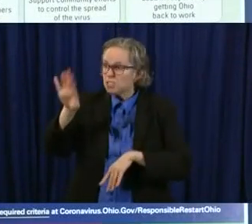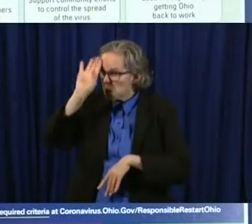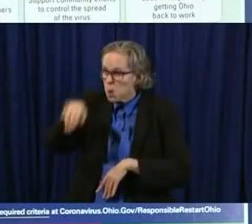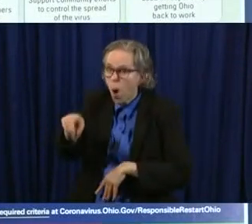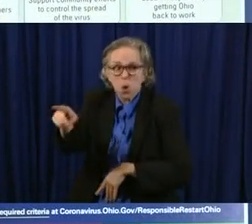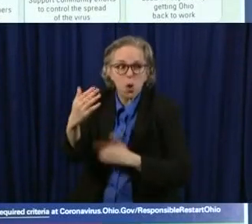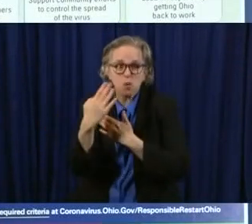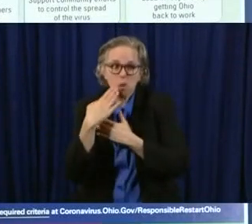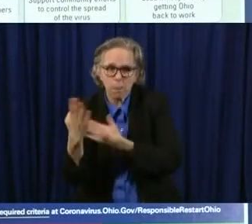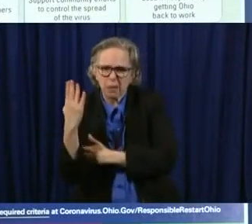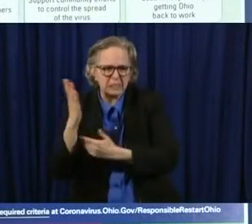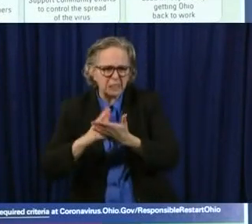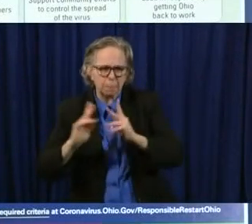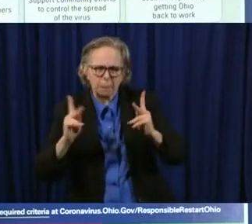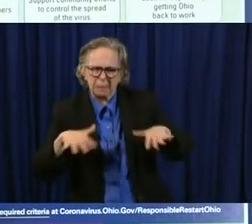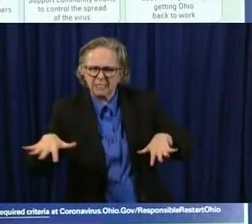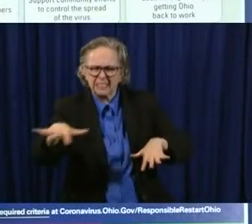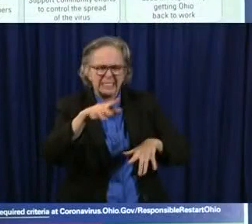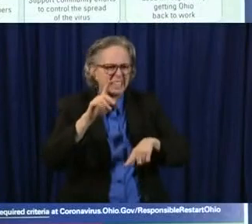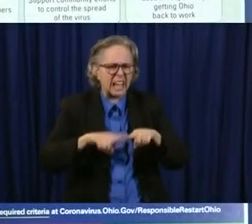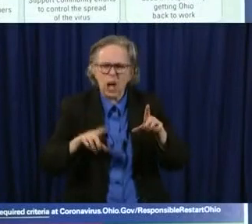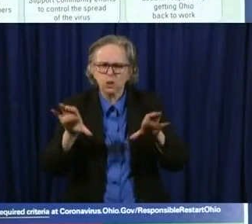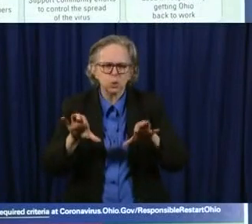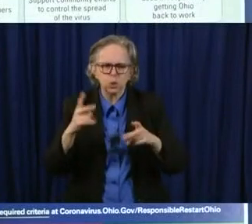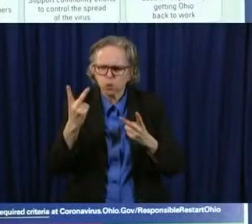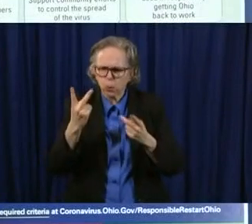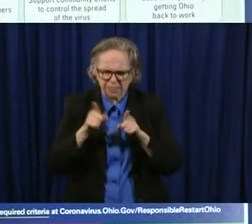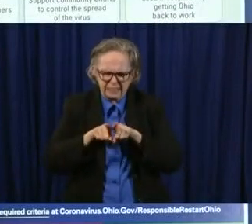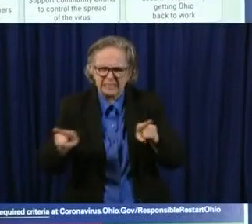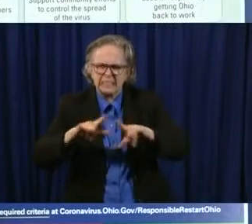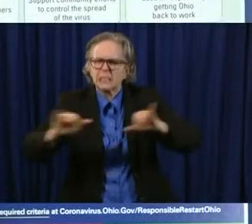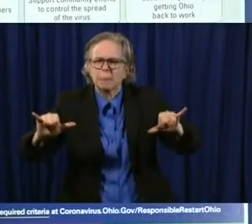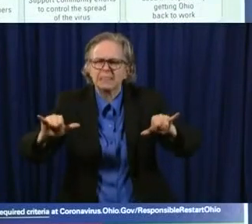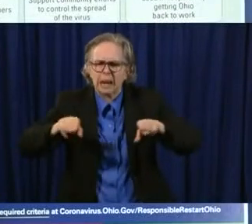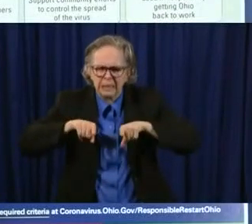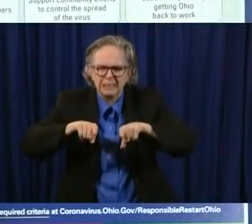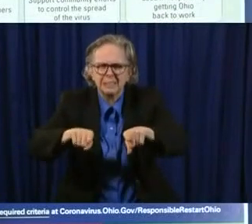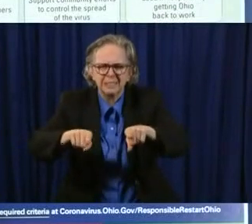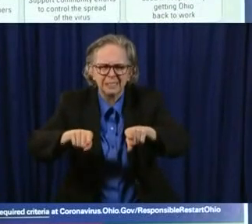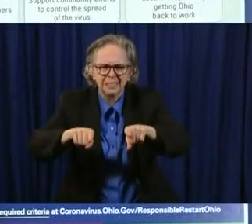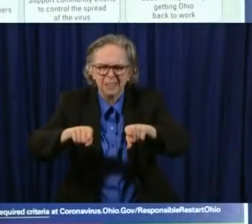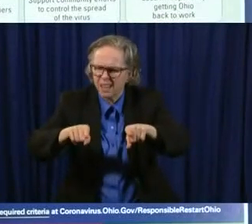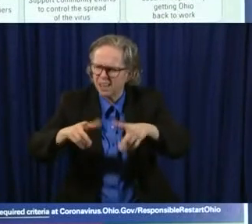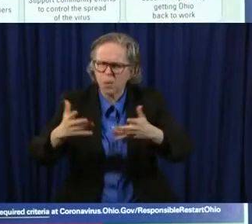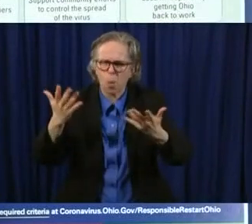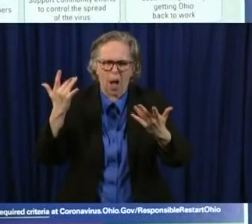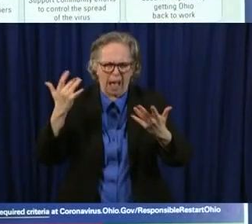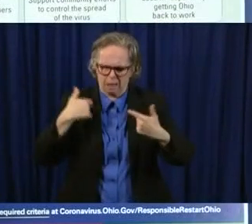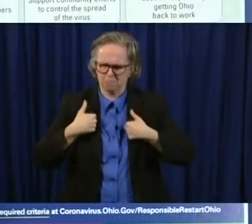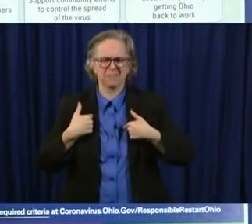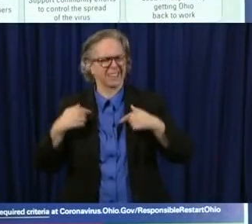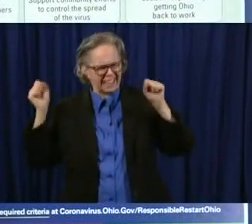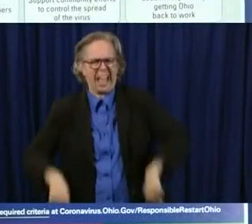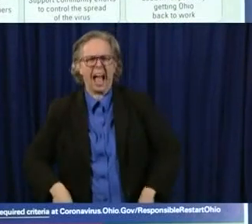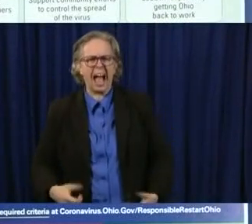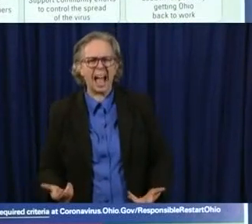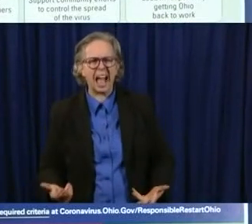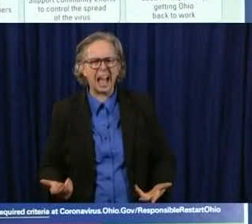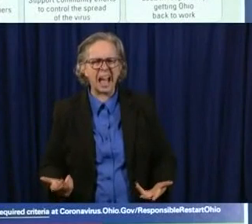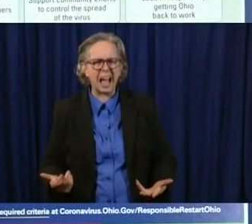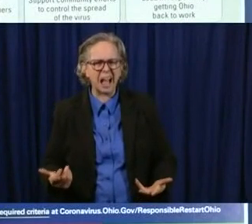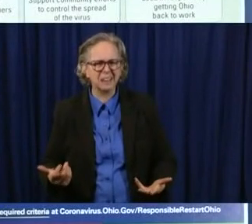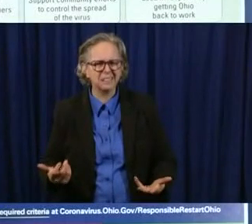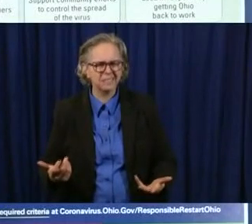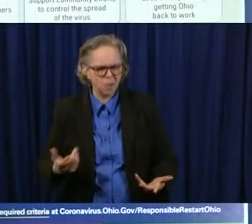in Ohio is crazy. We're Ohioans. We can do two things at once. We can get this economy moving back. At the same